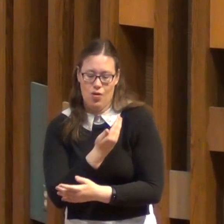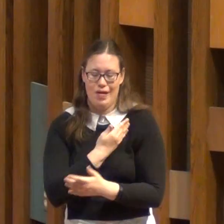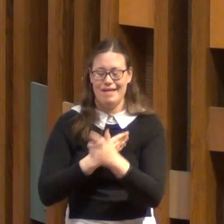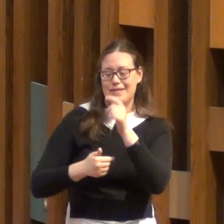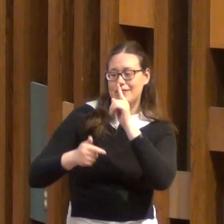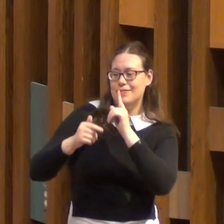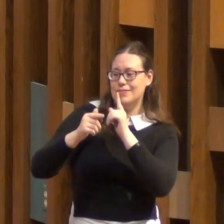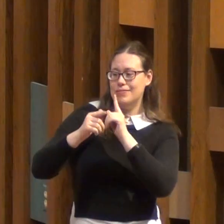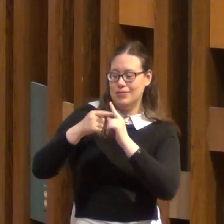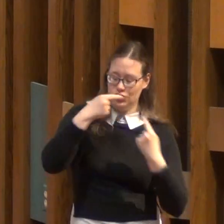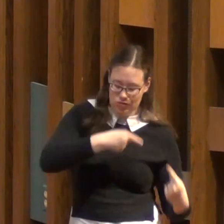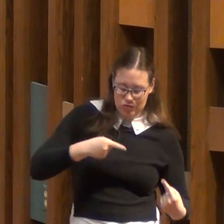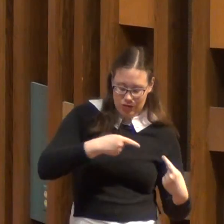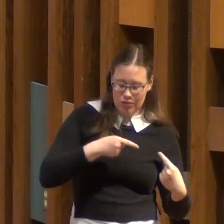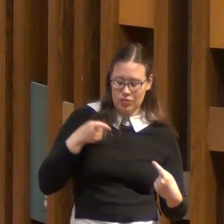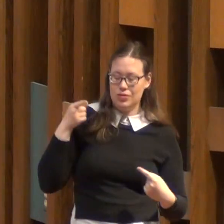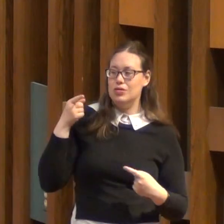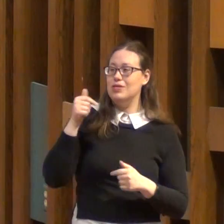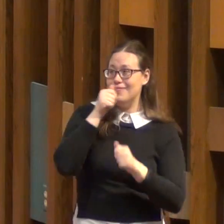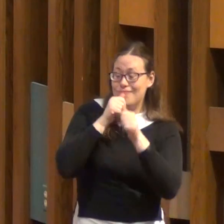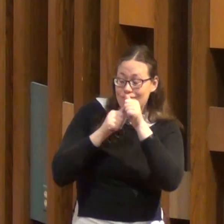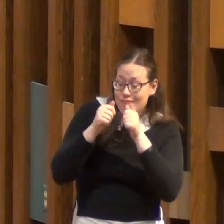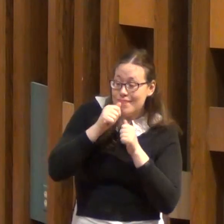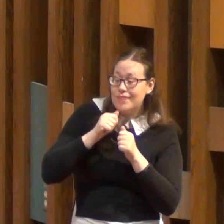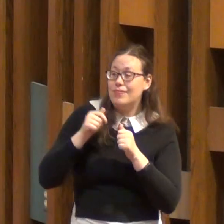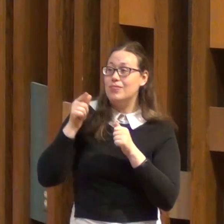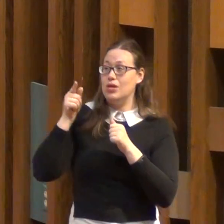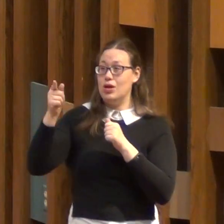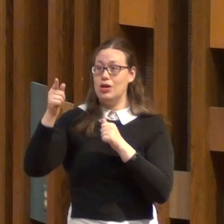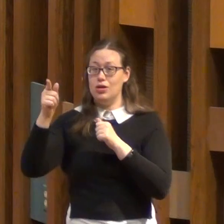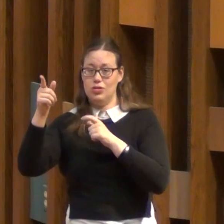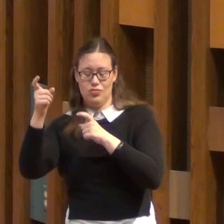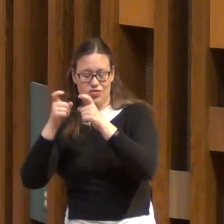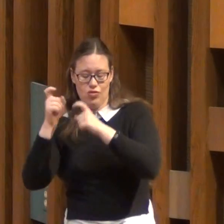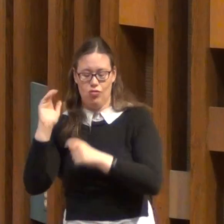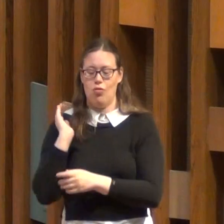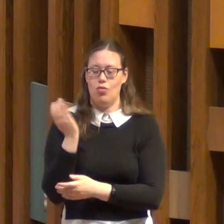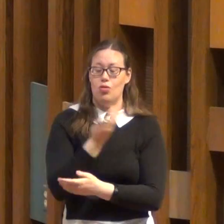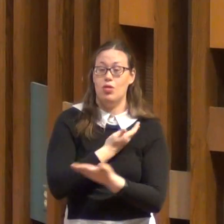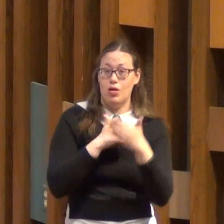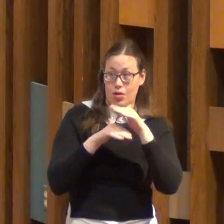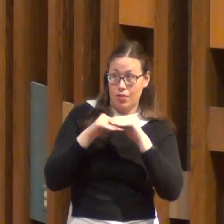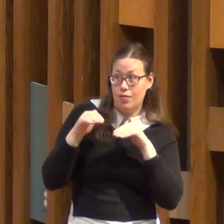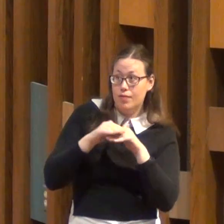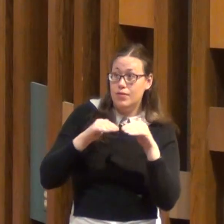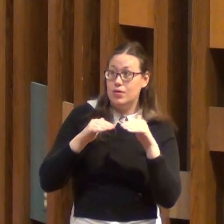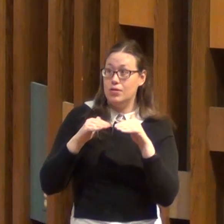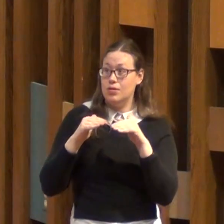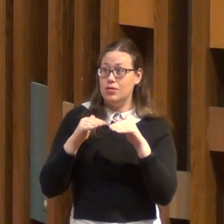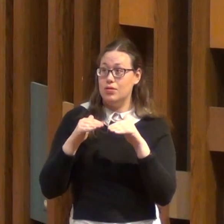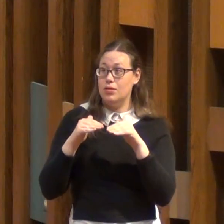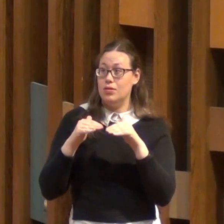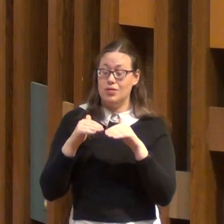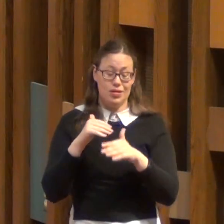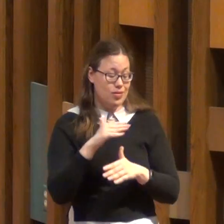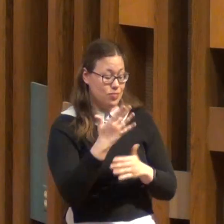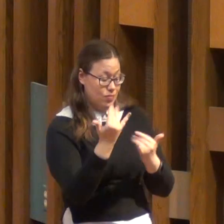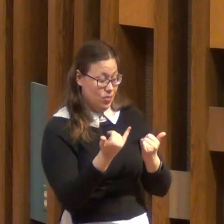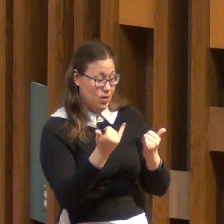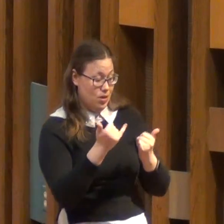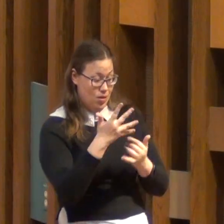also you share in our comfort. We do not want you to be